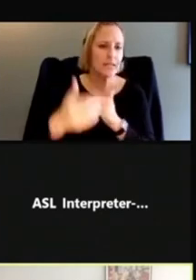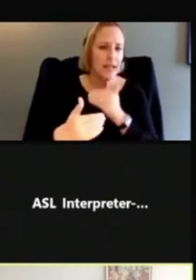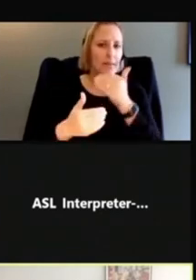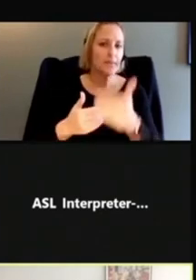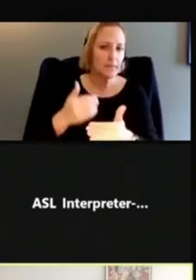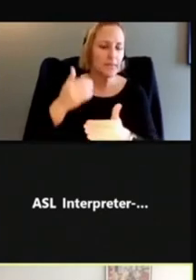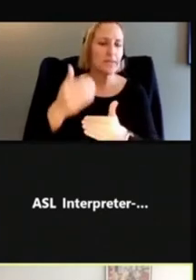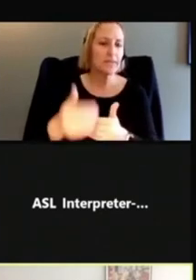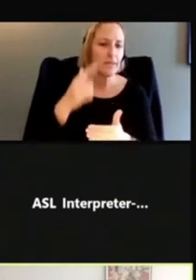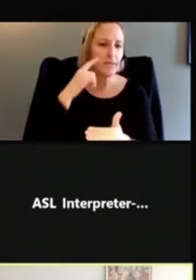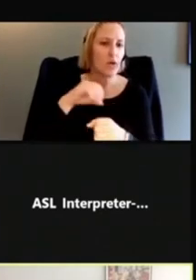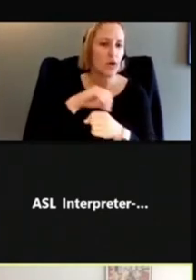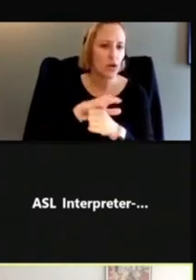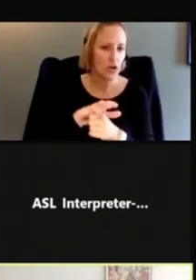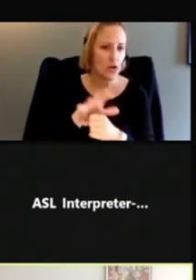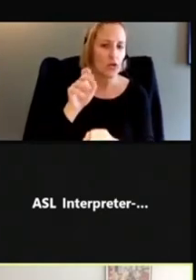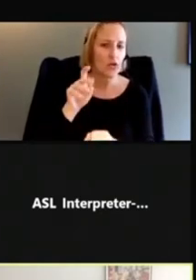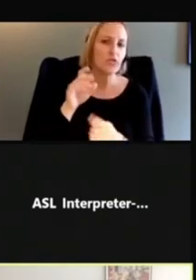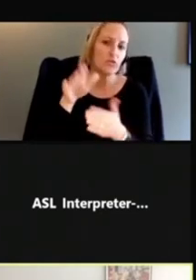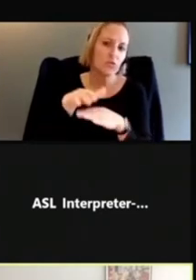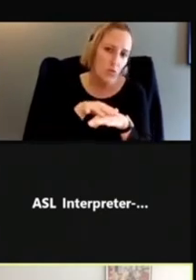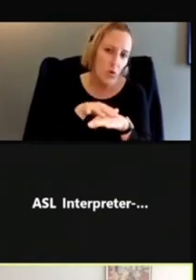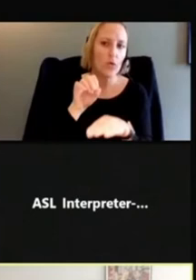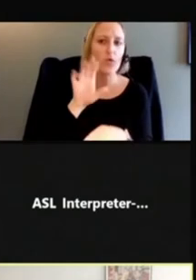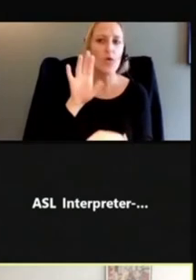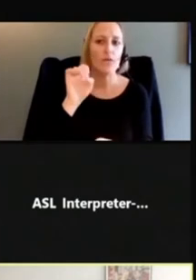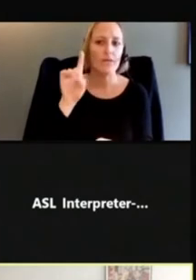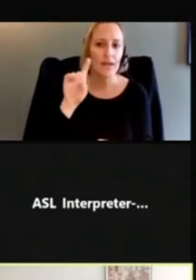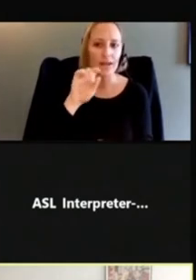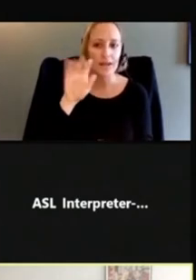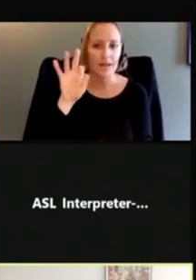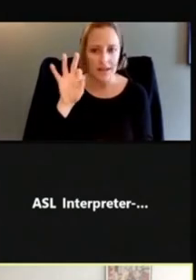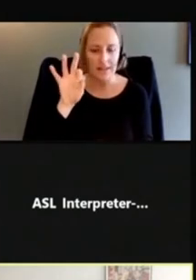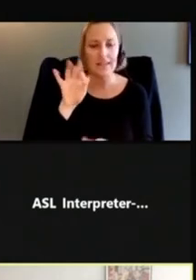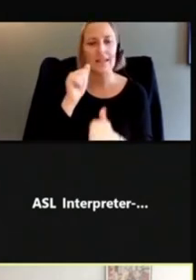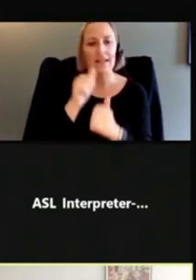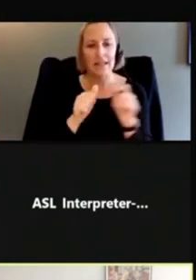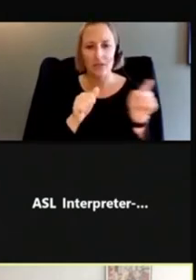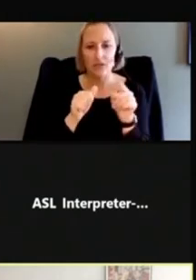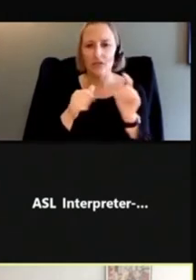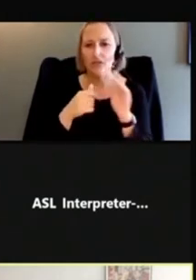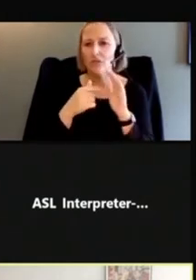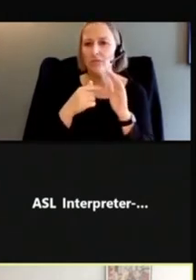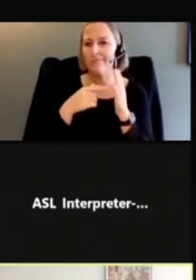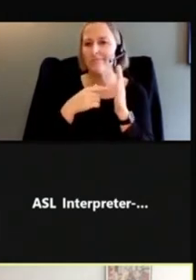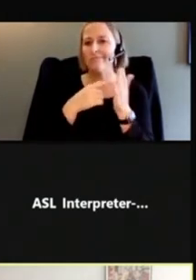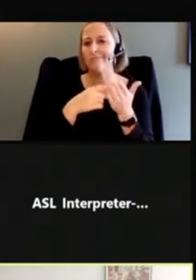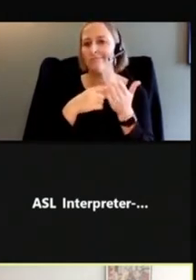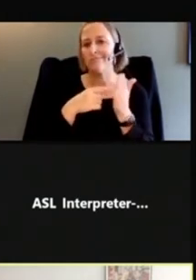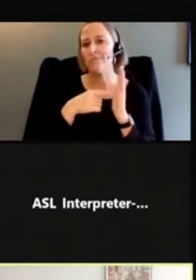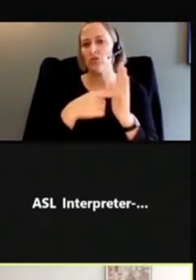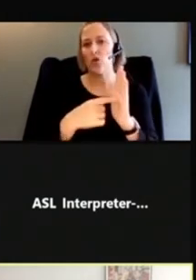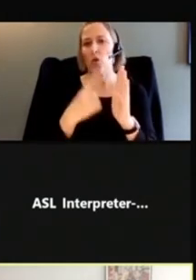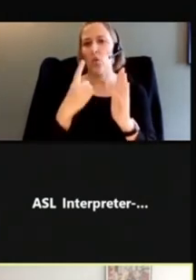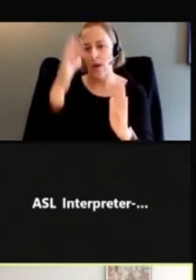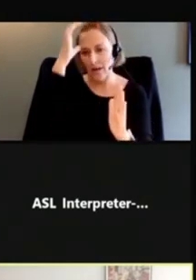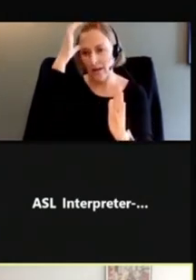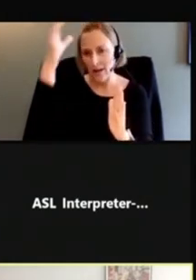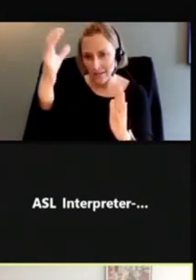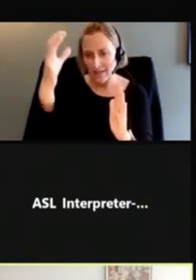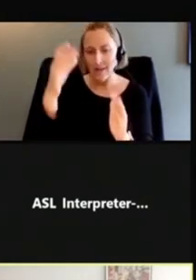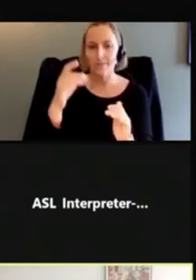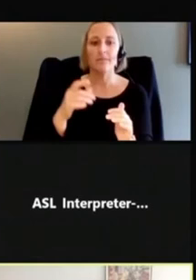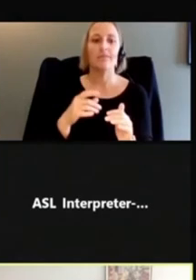-19. And each of these is really focused on conveying one concept at a time. Both, all of them are